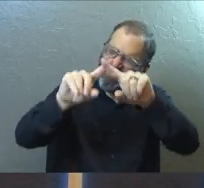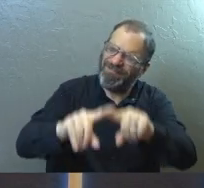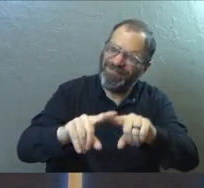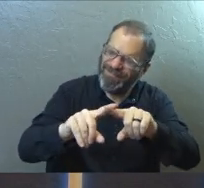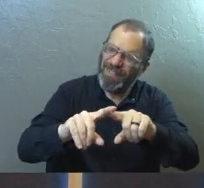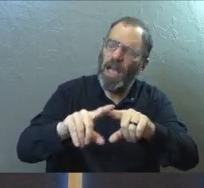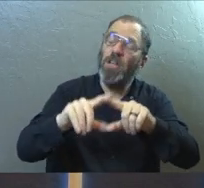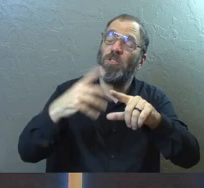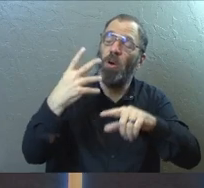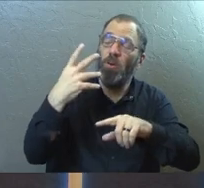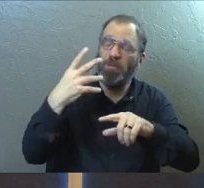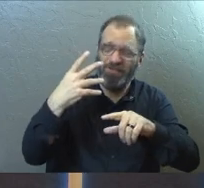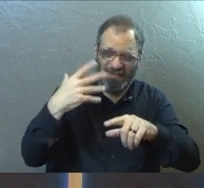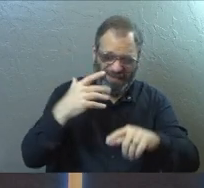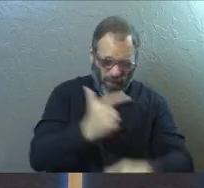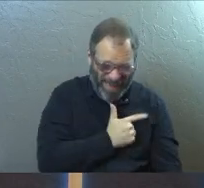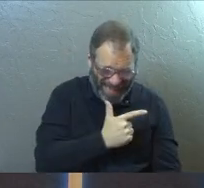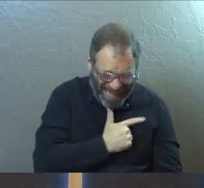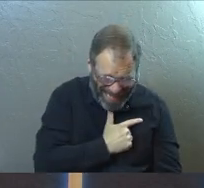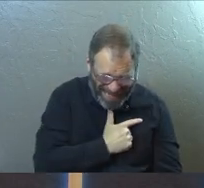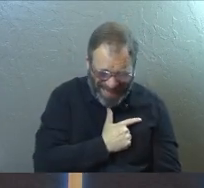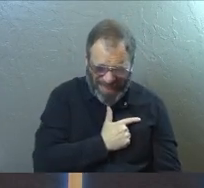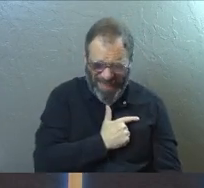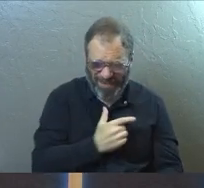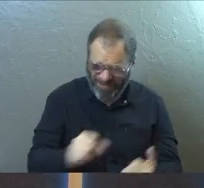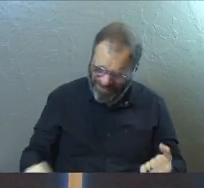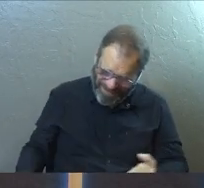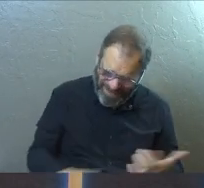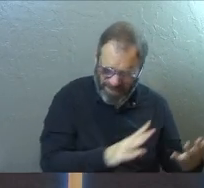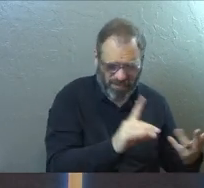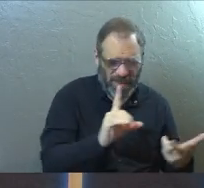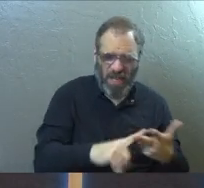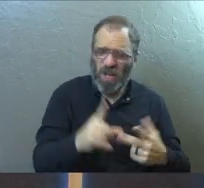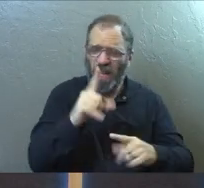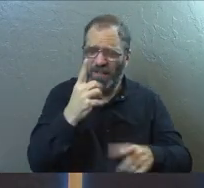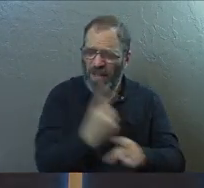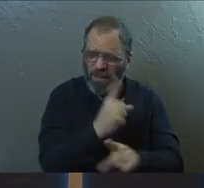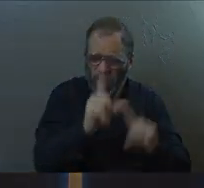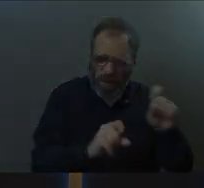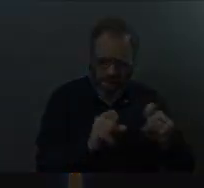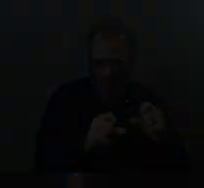Help us to walk away from laziness. Help us to be faithful with our questions. In Christ's name, amen.